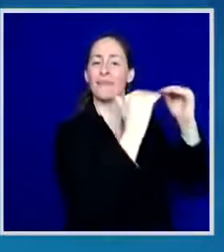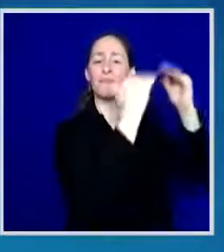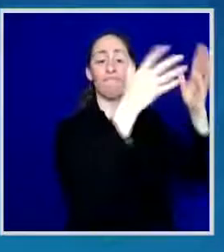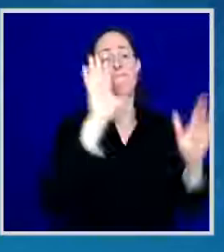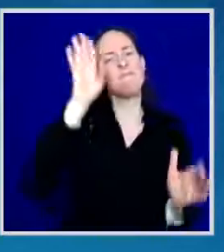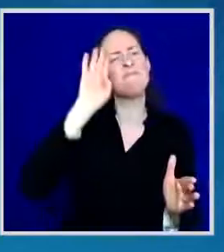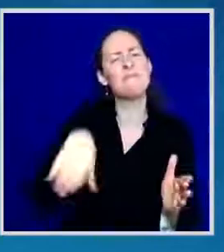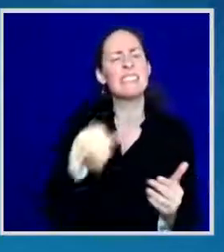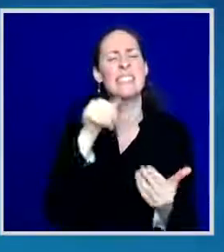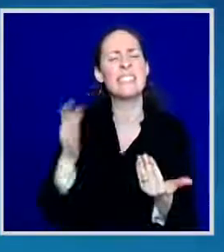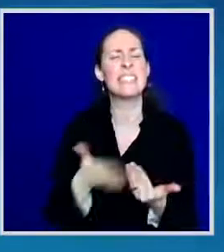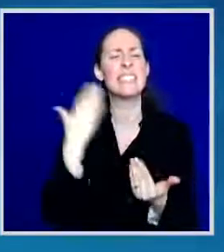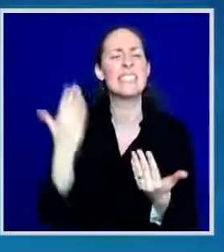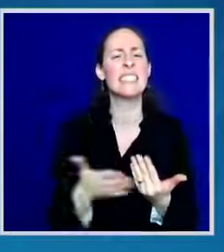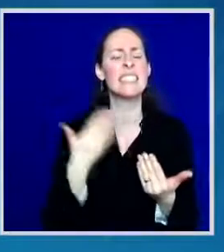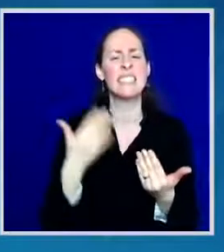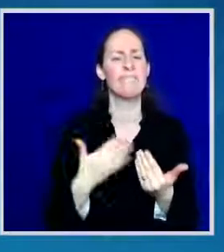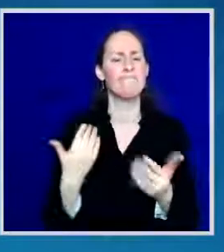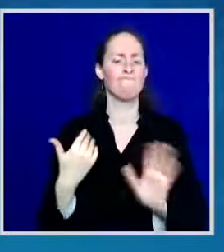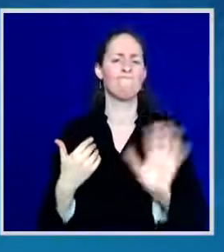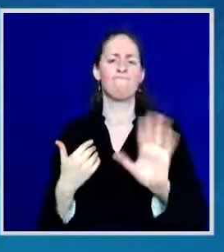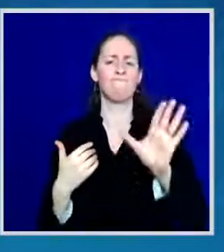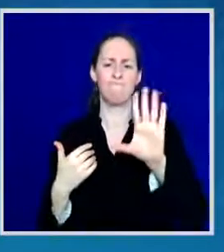when it is difficult.